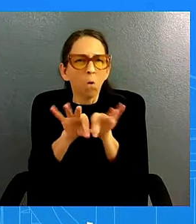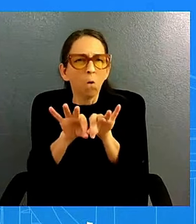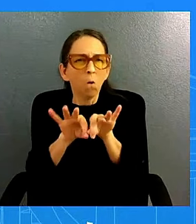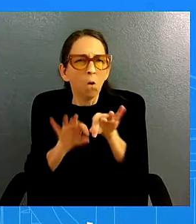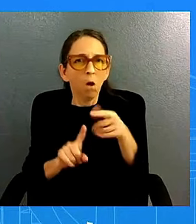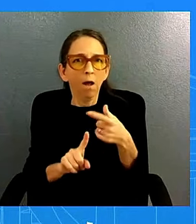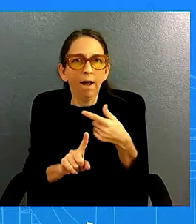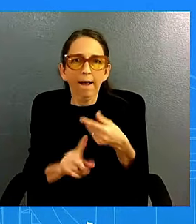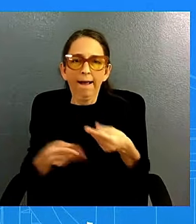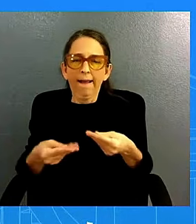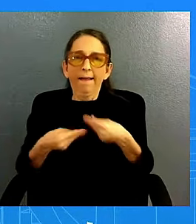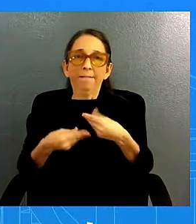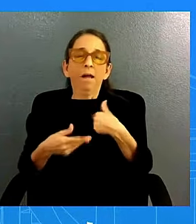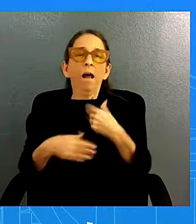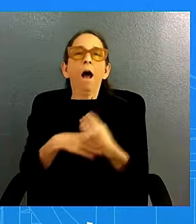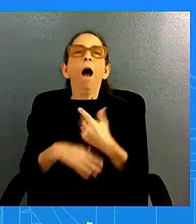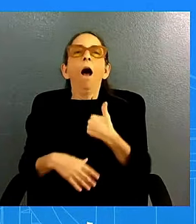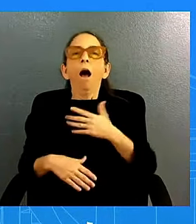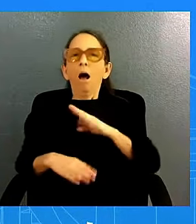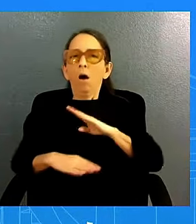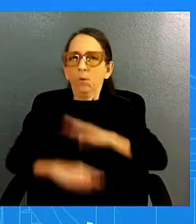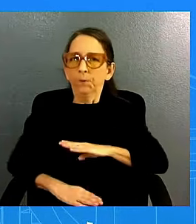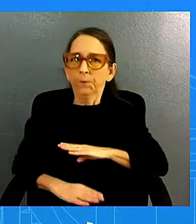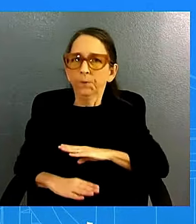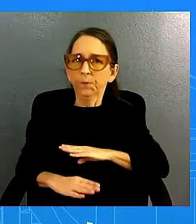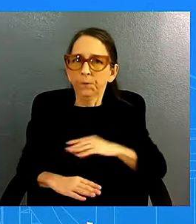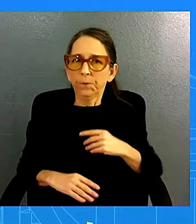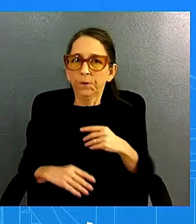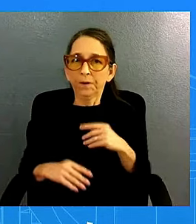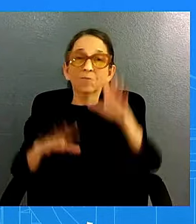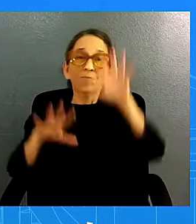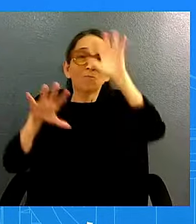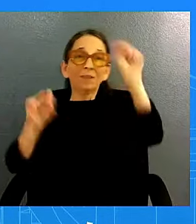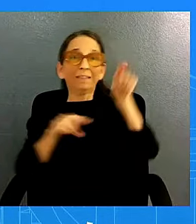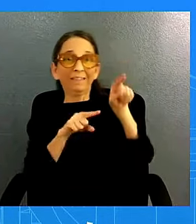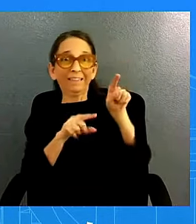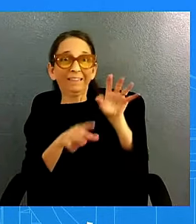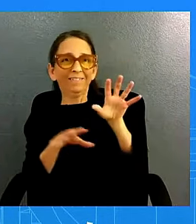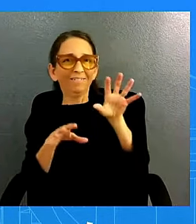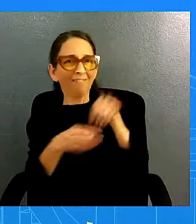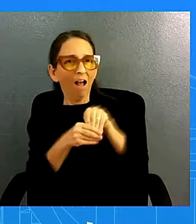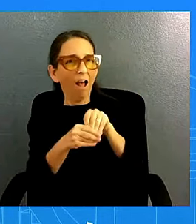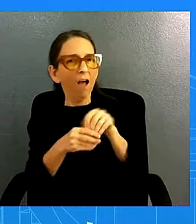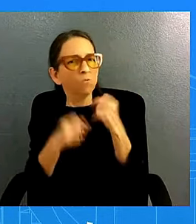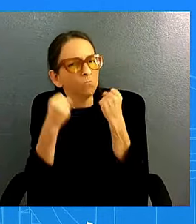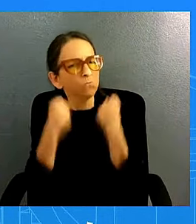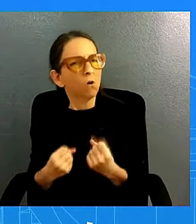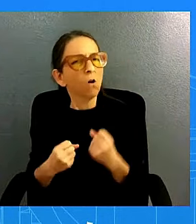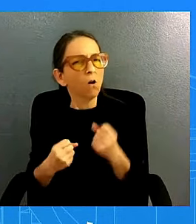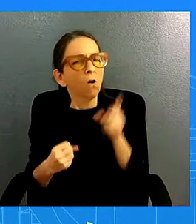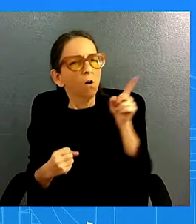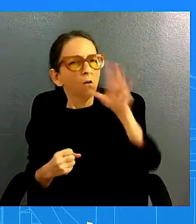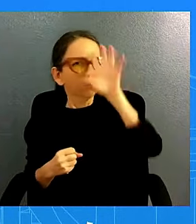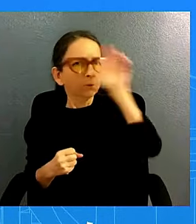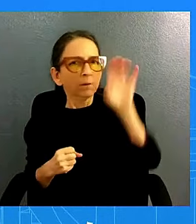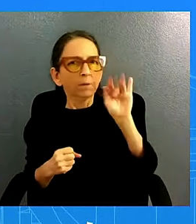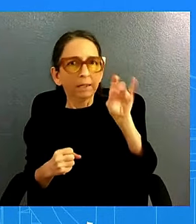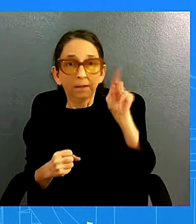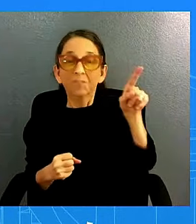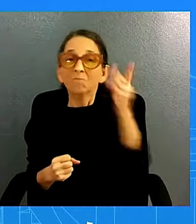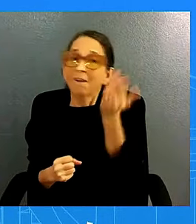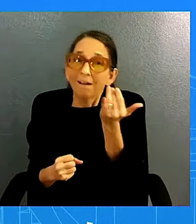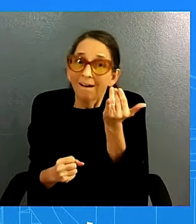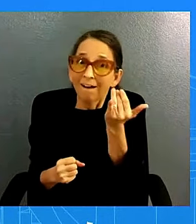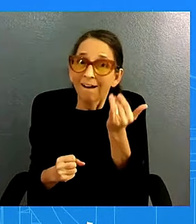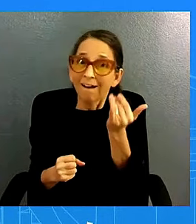president's fingerprints uh have been on that both whether it's a matter of the release of the strategic reserve but also record energy